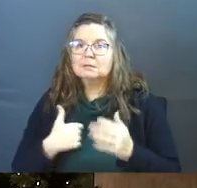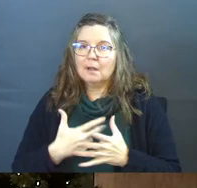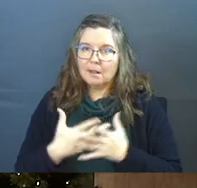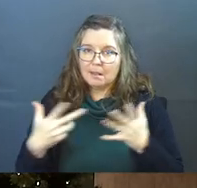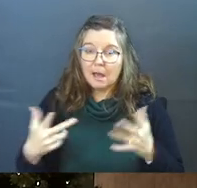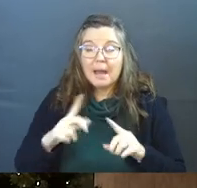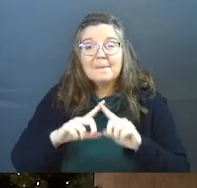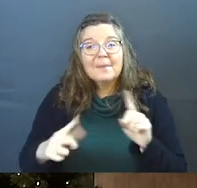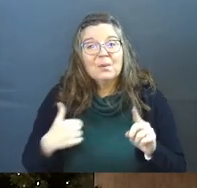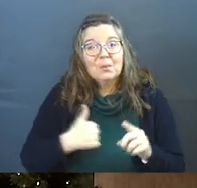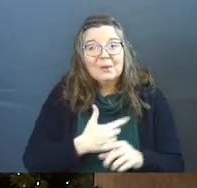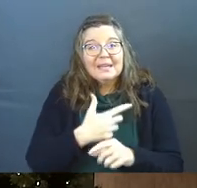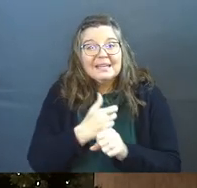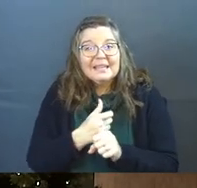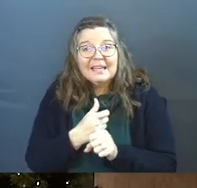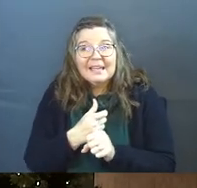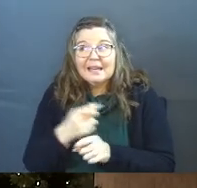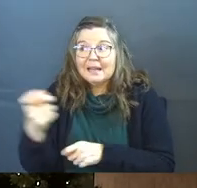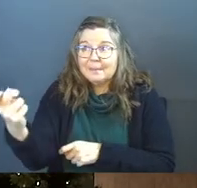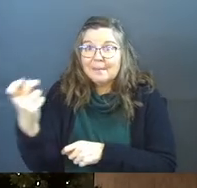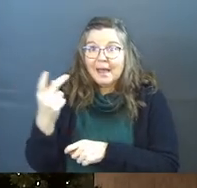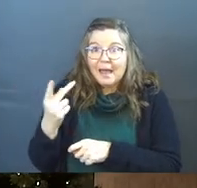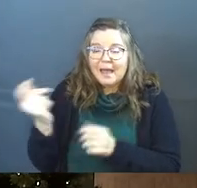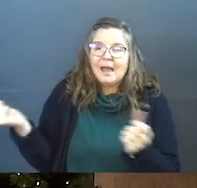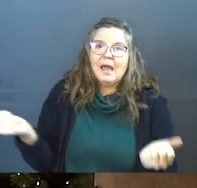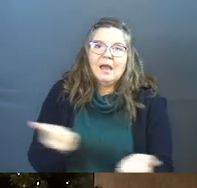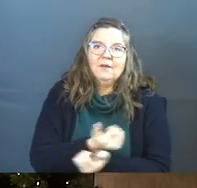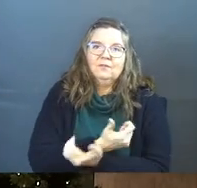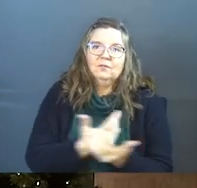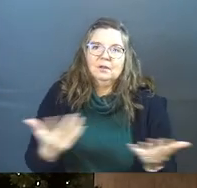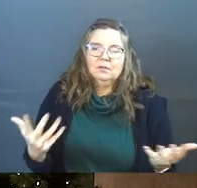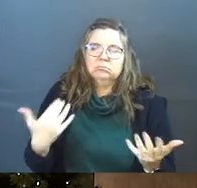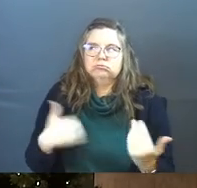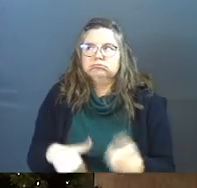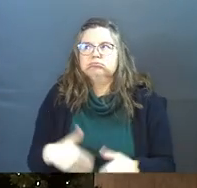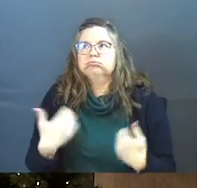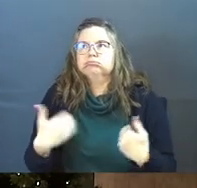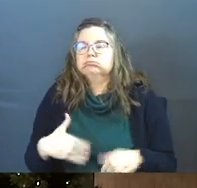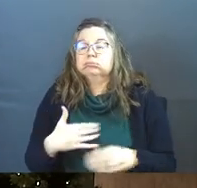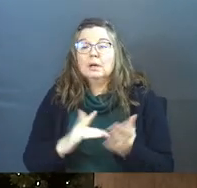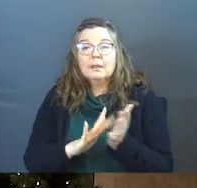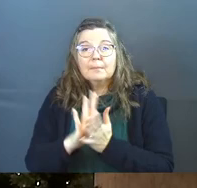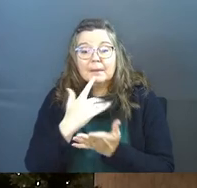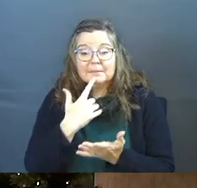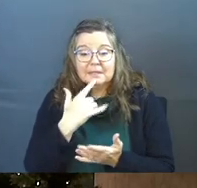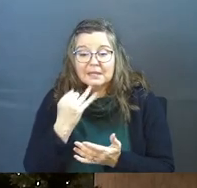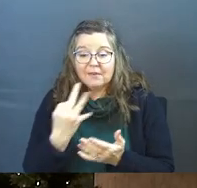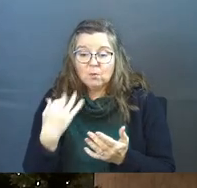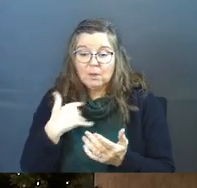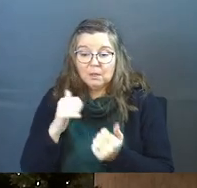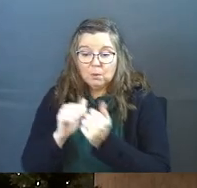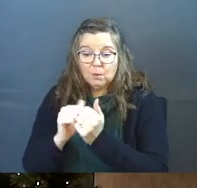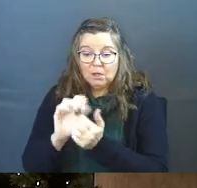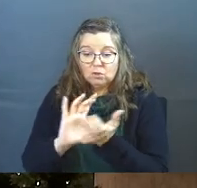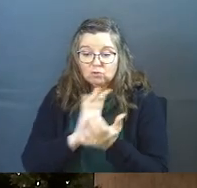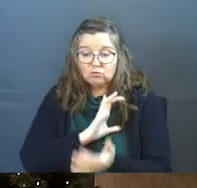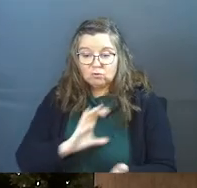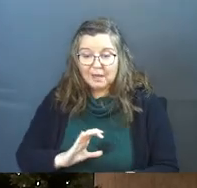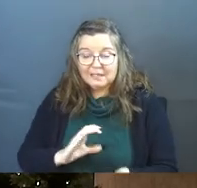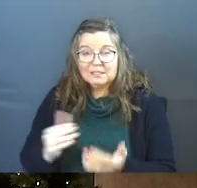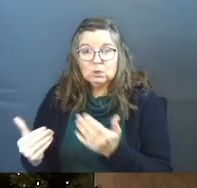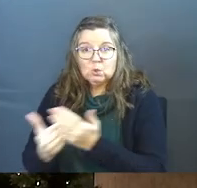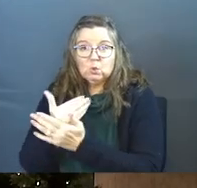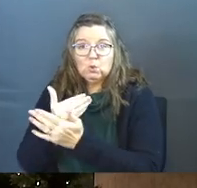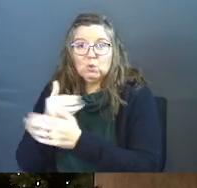a lot, but we get everything in return, and the Bible says that if anyone is in Christ, he's a new creation. The